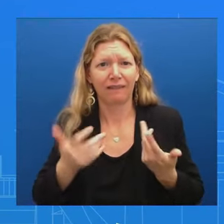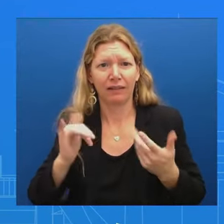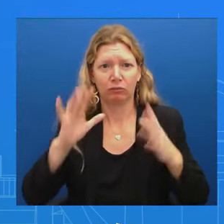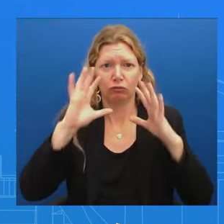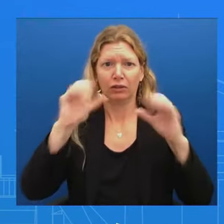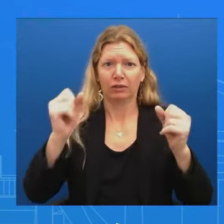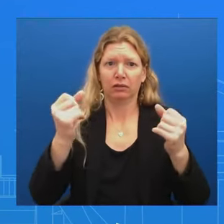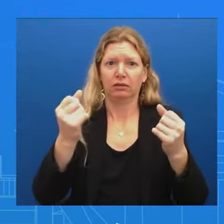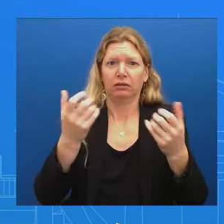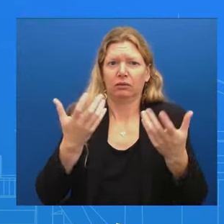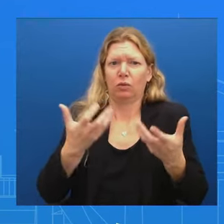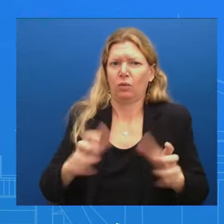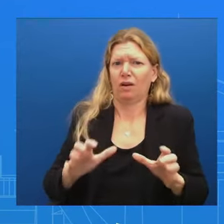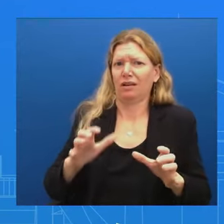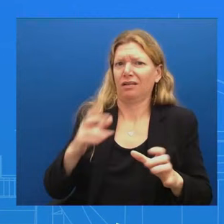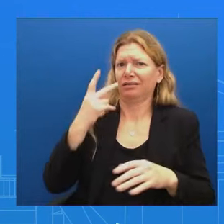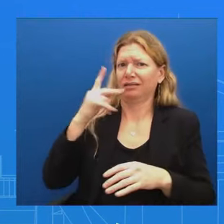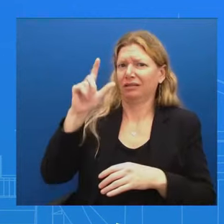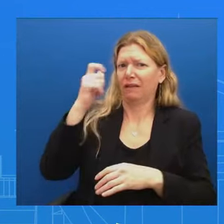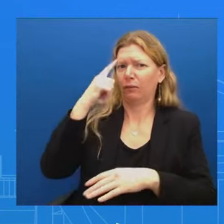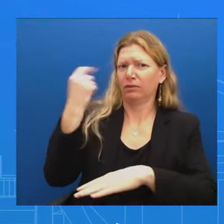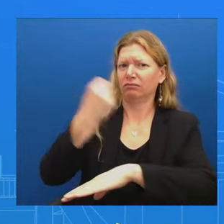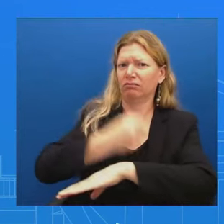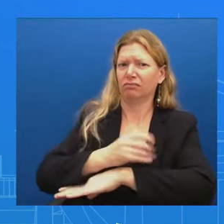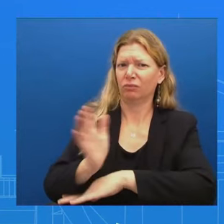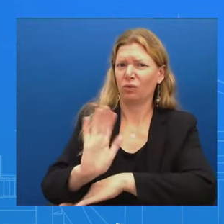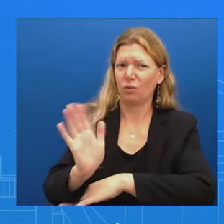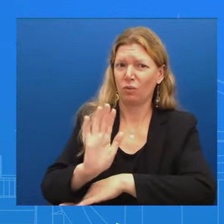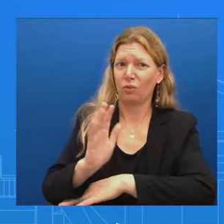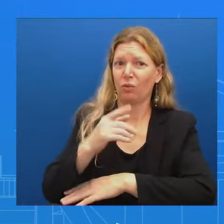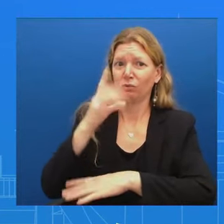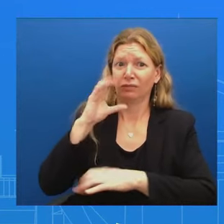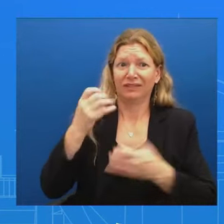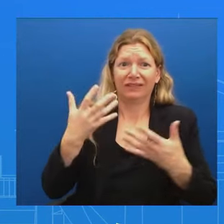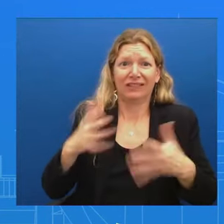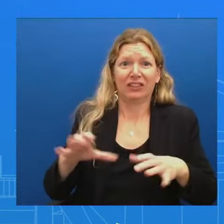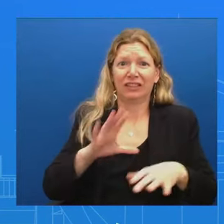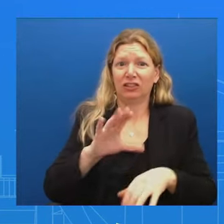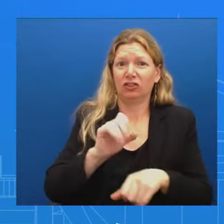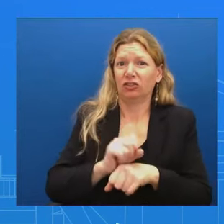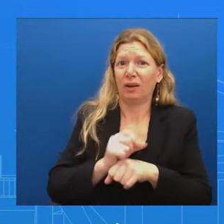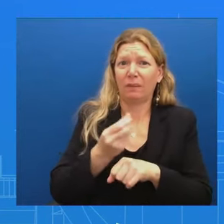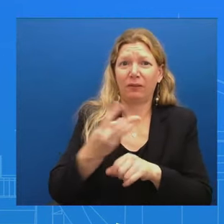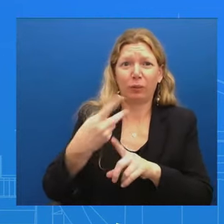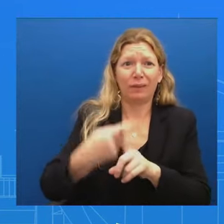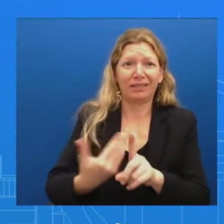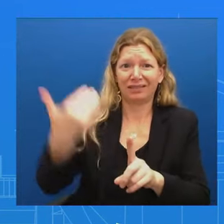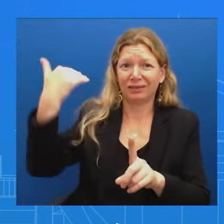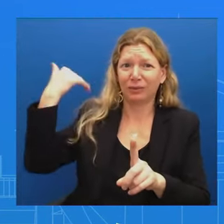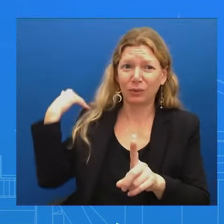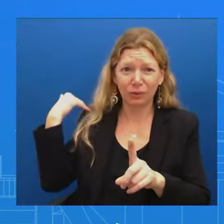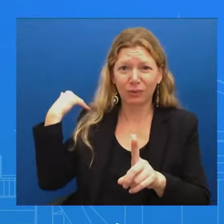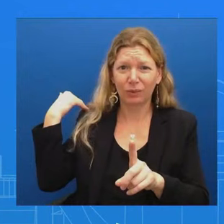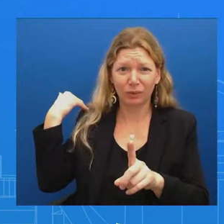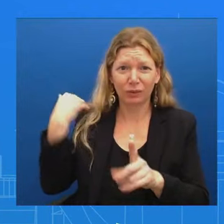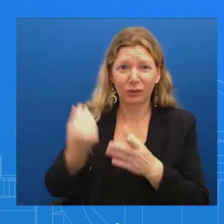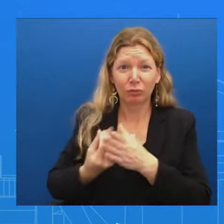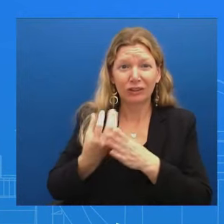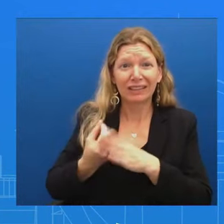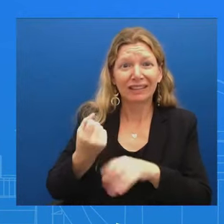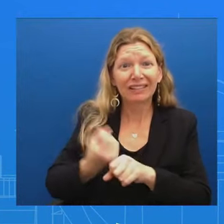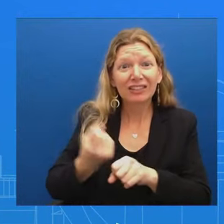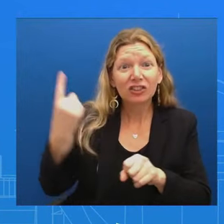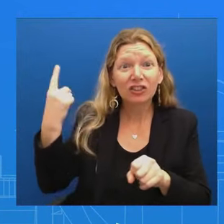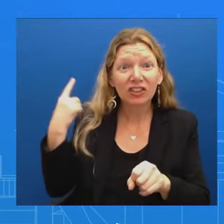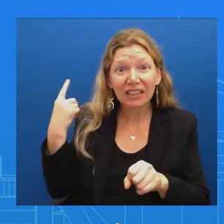Back in the spring of Actually last year Not even a couple months ago And brokered a deal Brokered a deal with Congress Both the